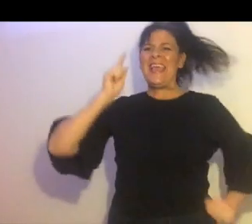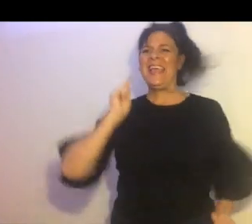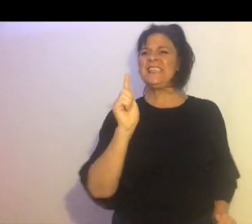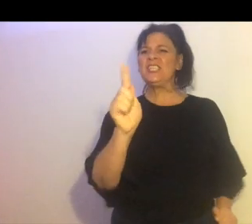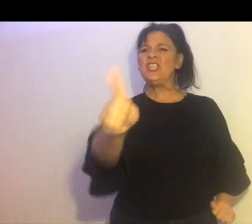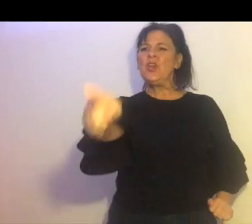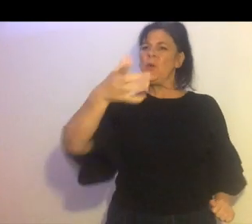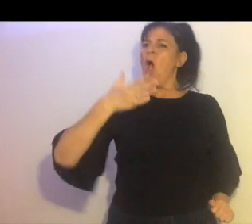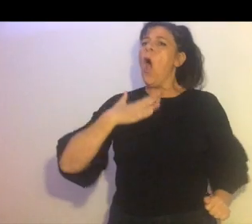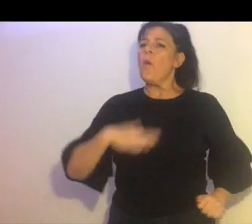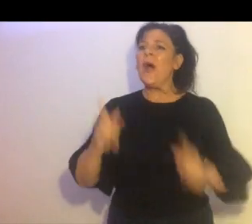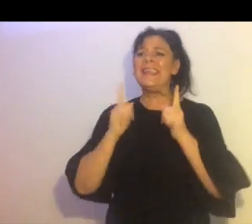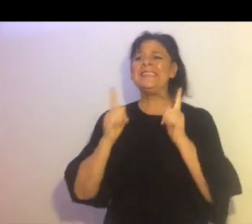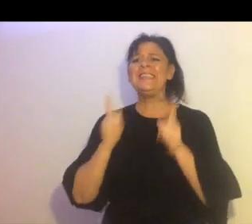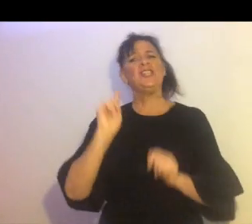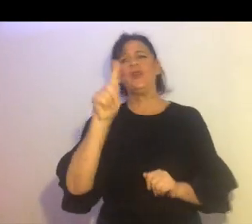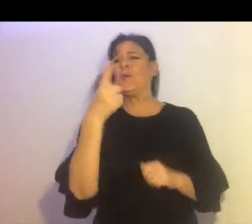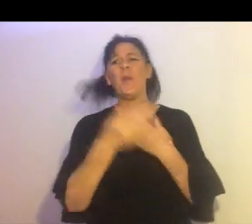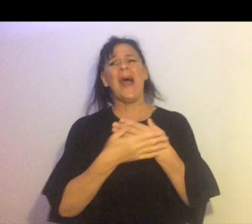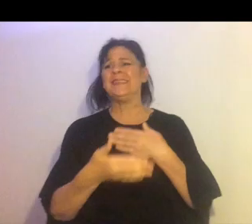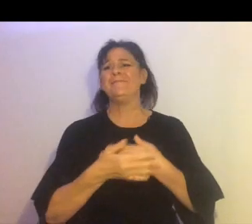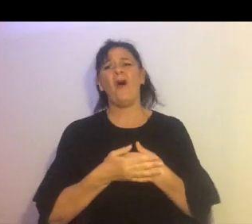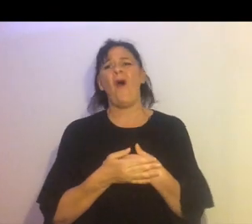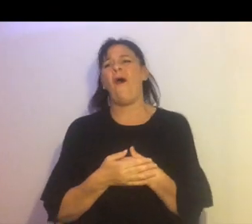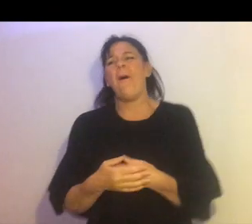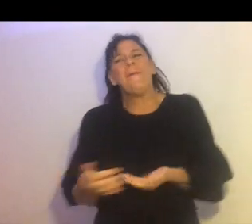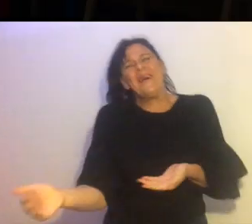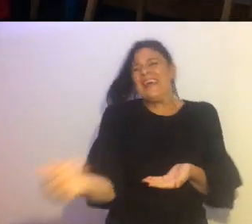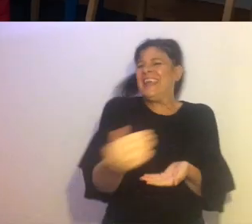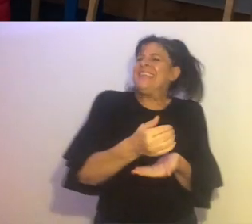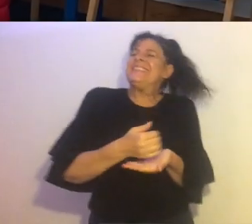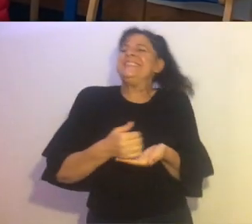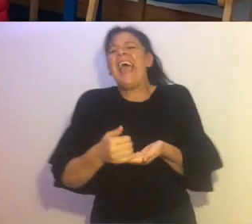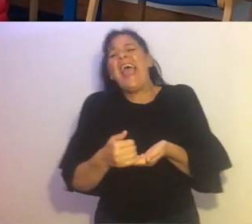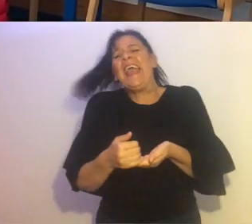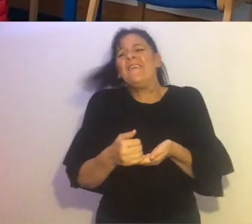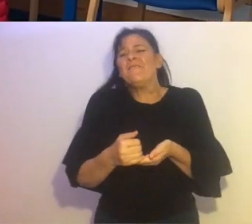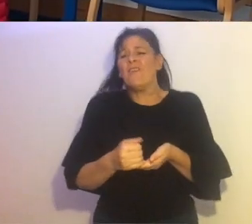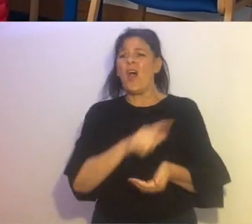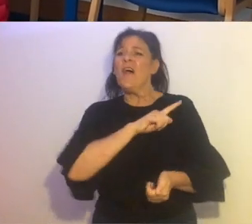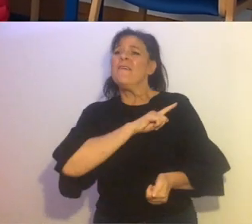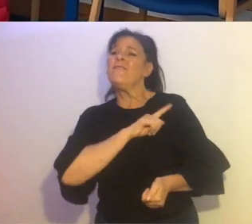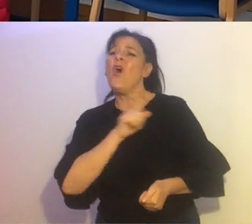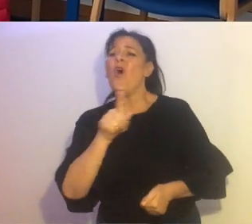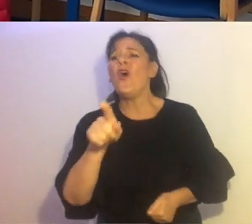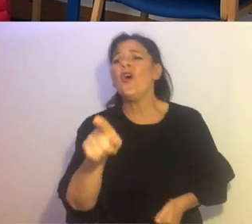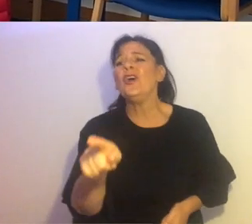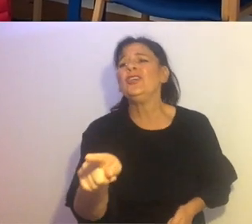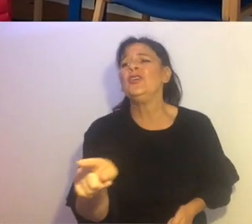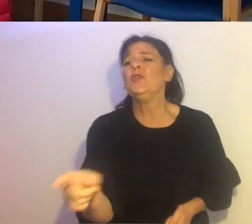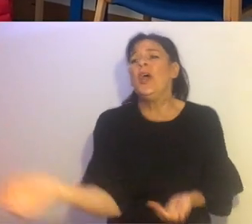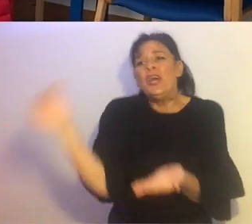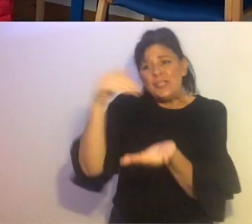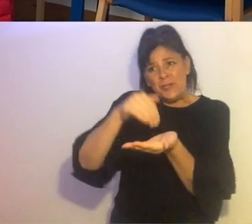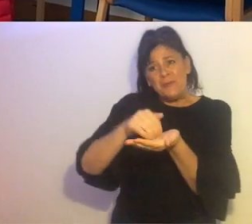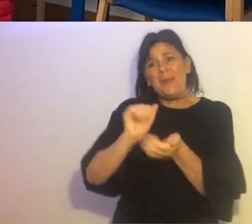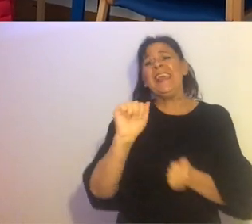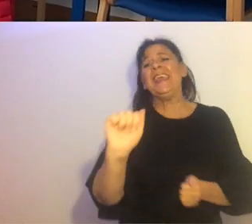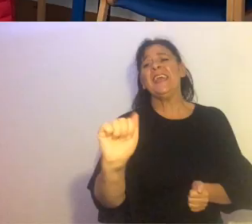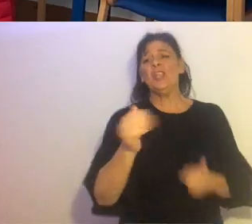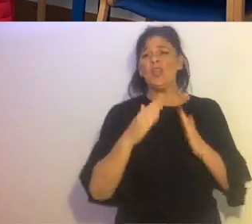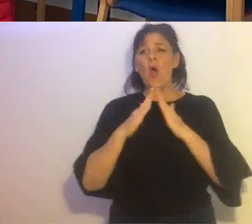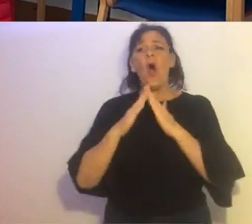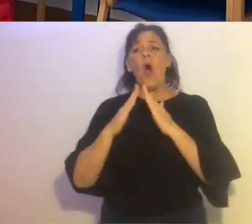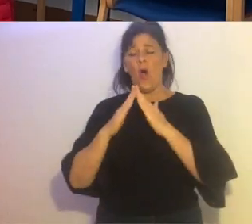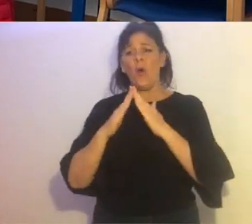miss you We want to teach you once more But it's safer for you to